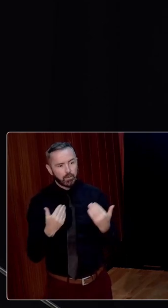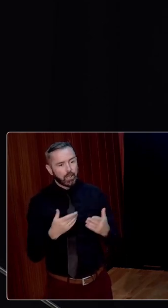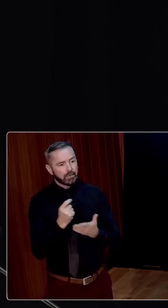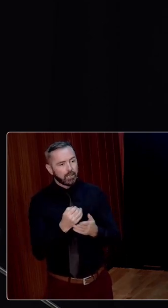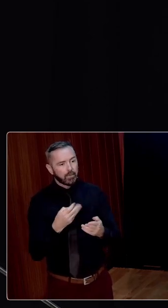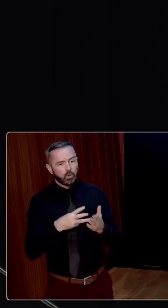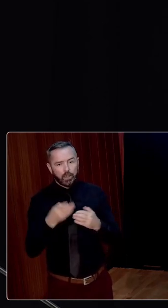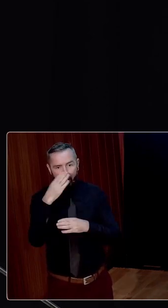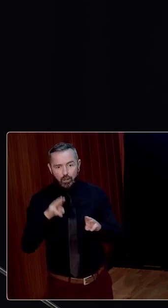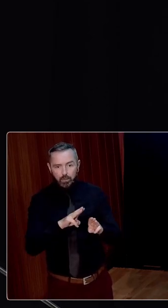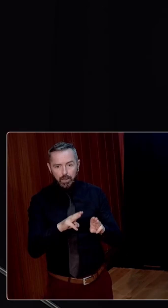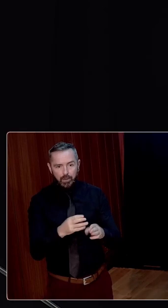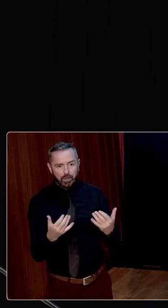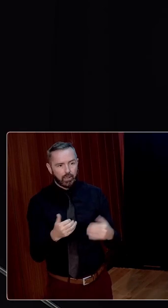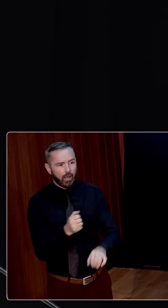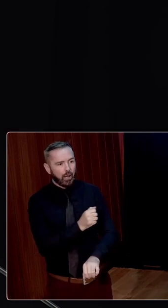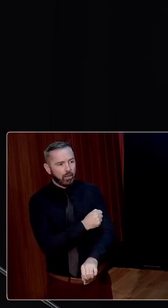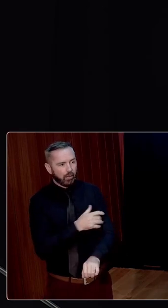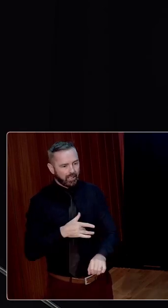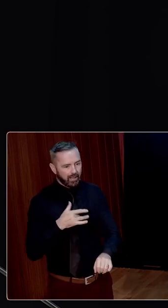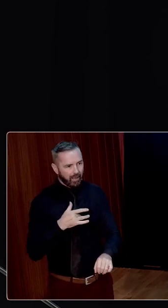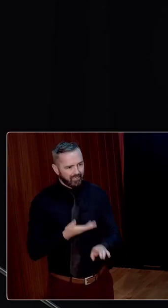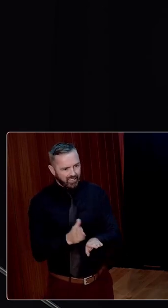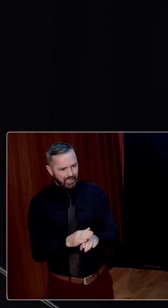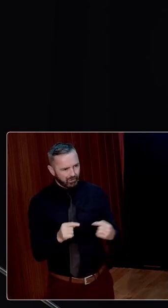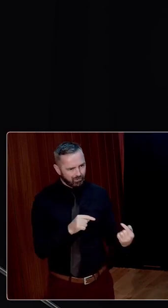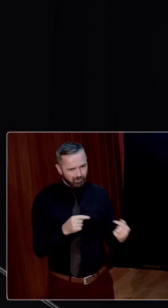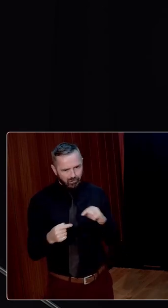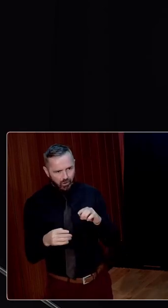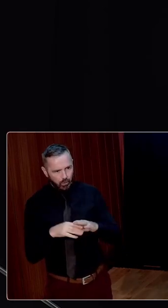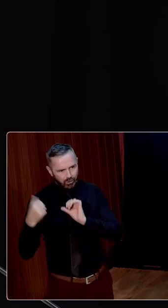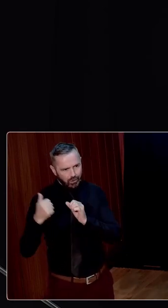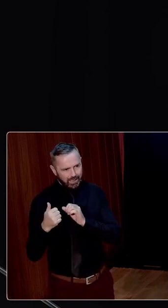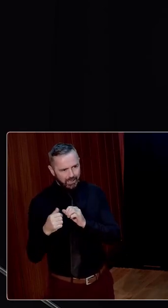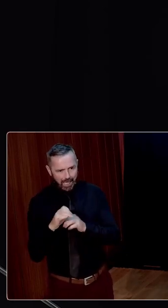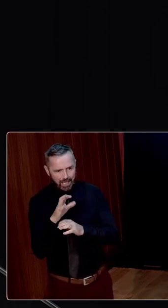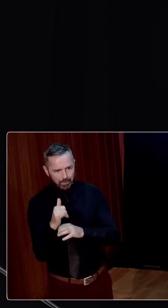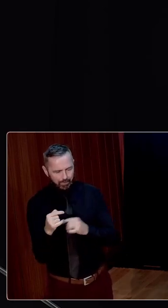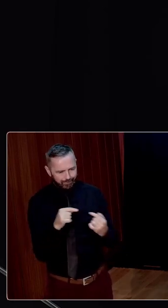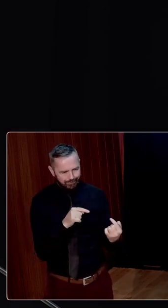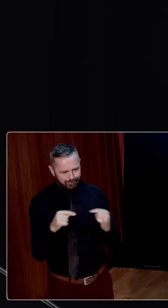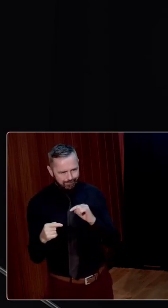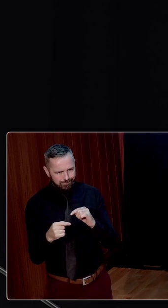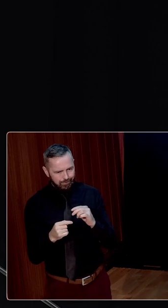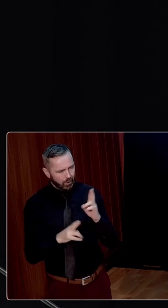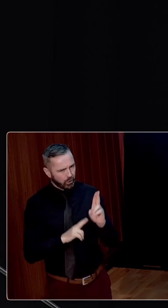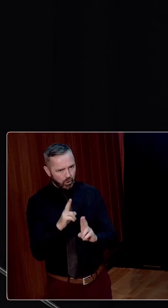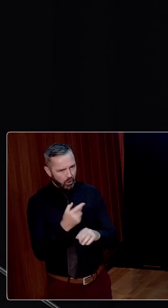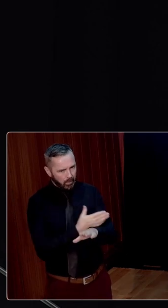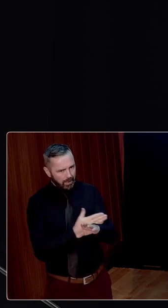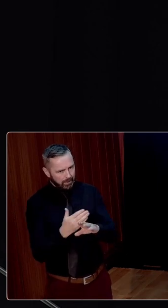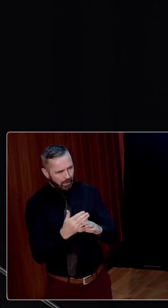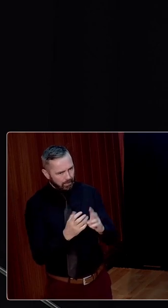time when Irish people are locked in a life and death struggle with our traditional enemy, it is ill chosen for the stirring up of strife amongst our